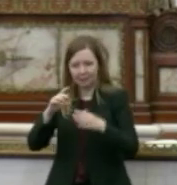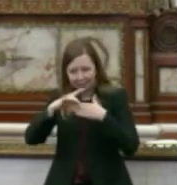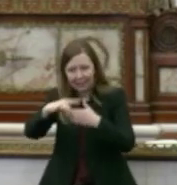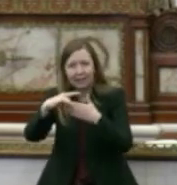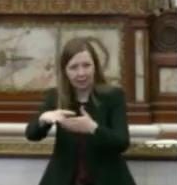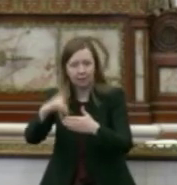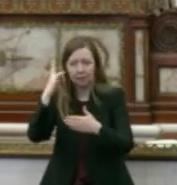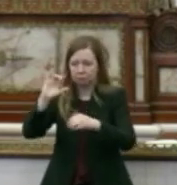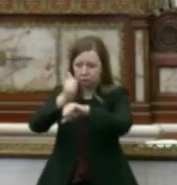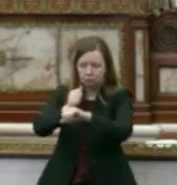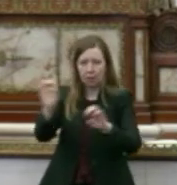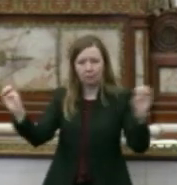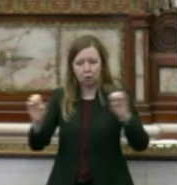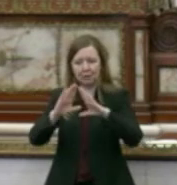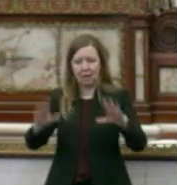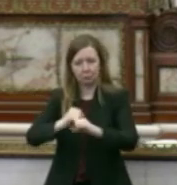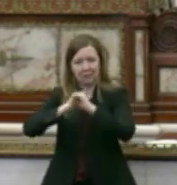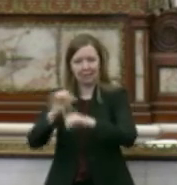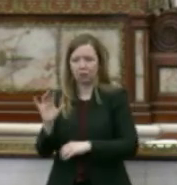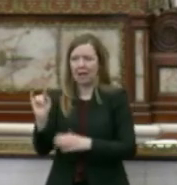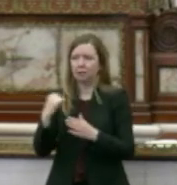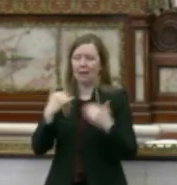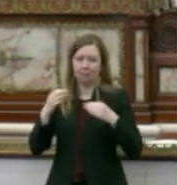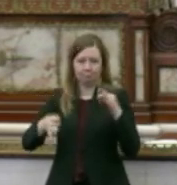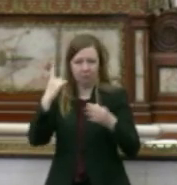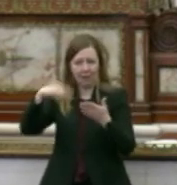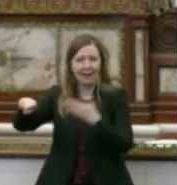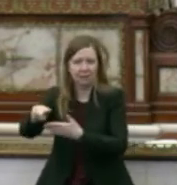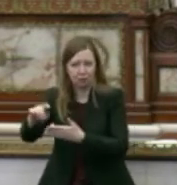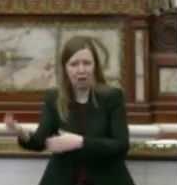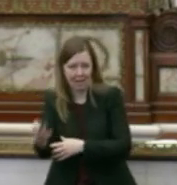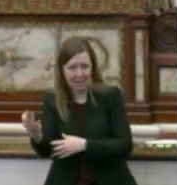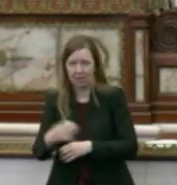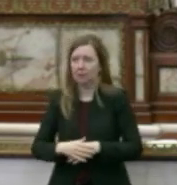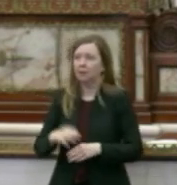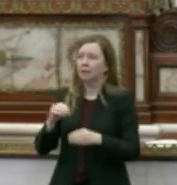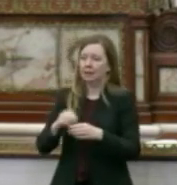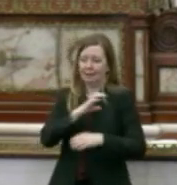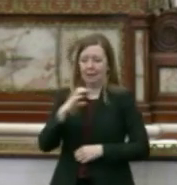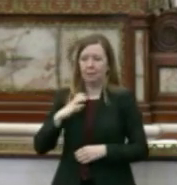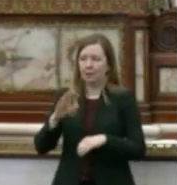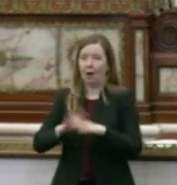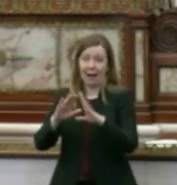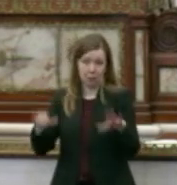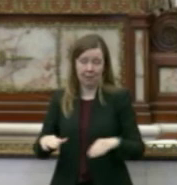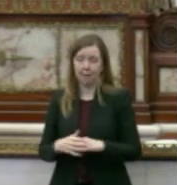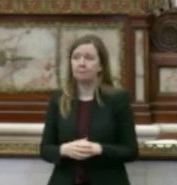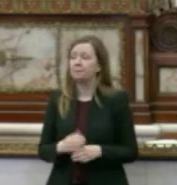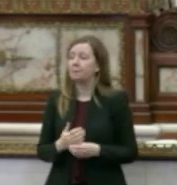the Emergency Housing Protections Act, which has a hearing next Friday in the Committee on Housing.